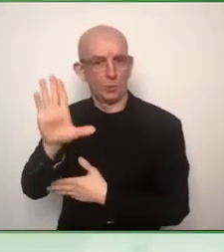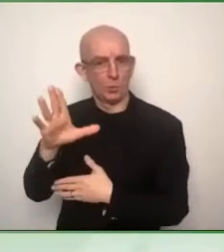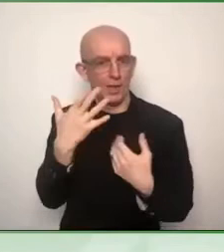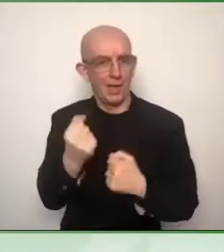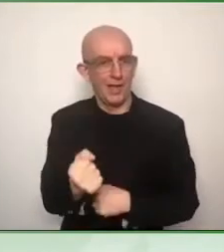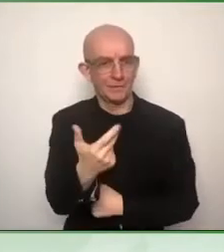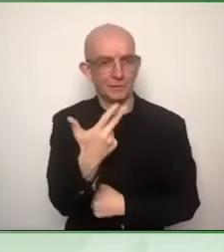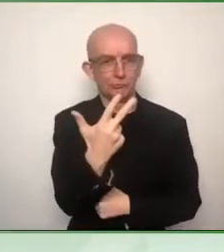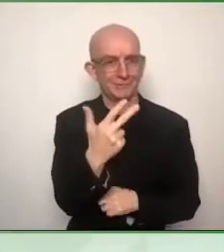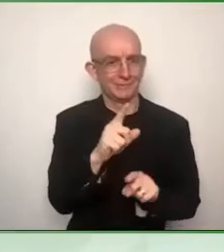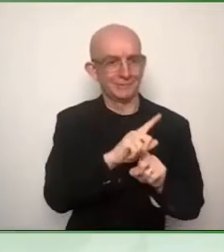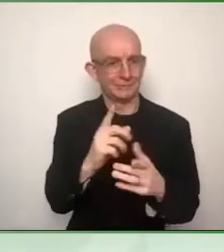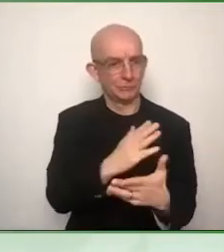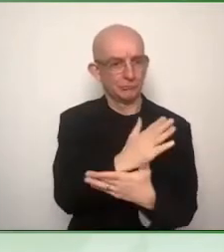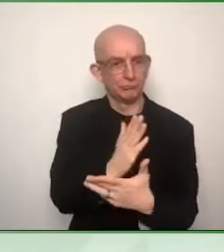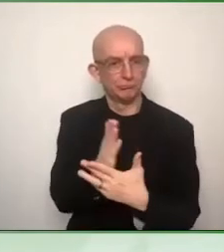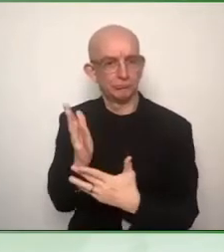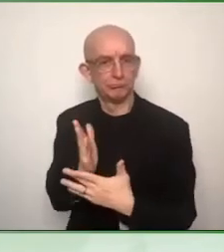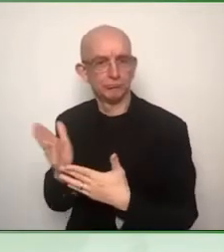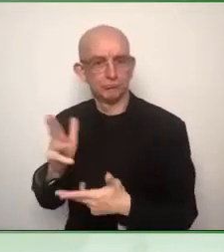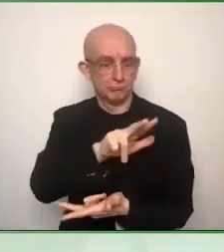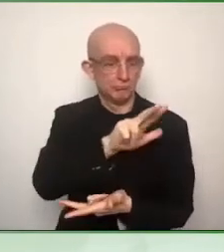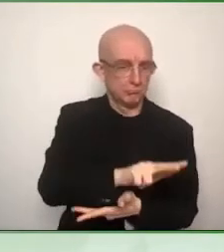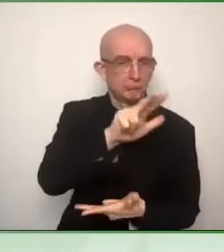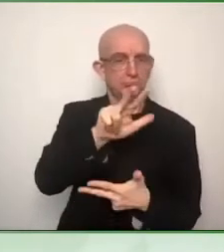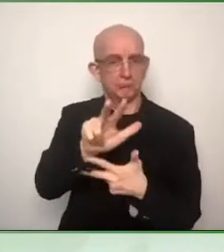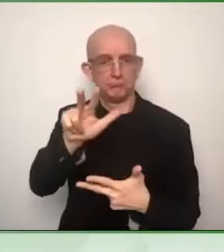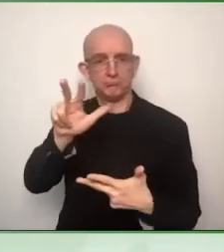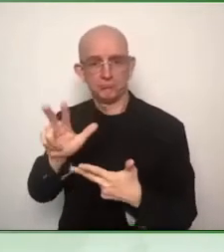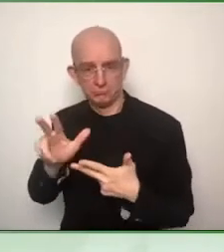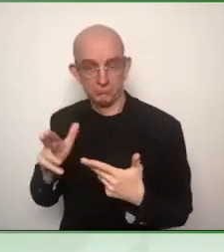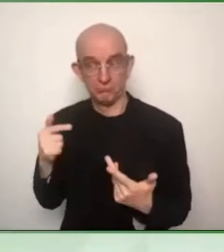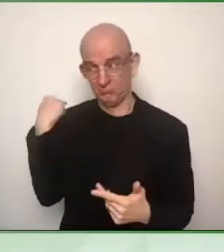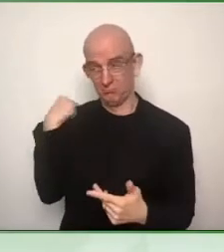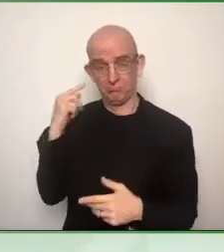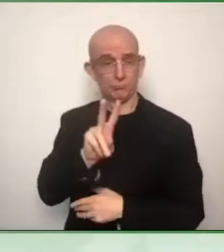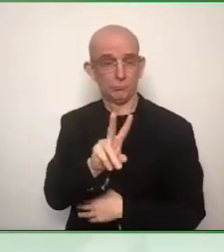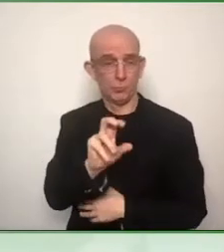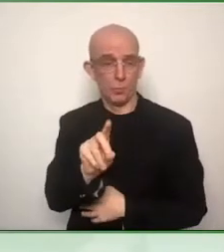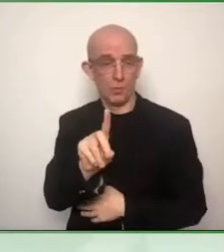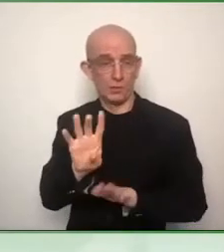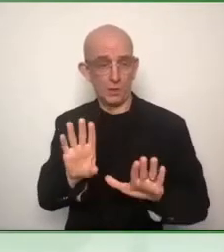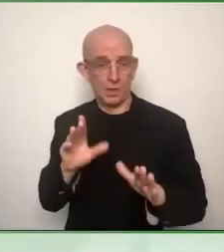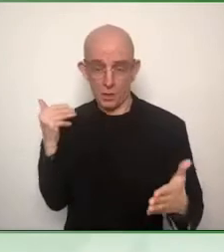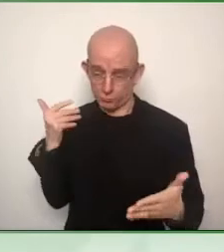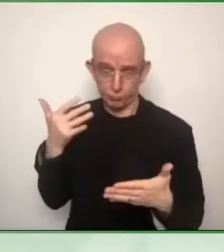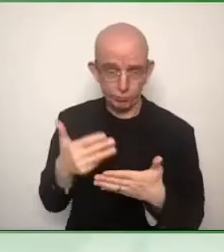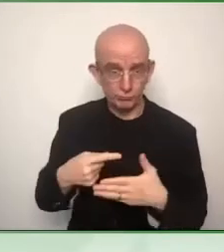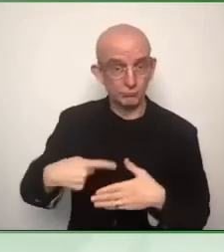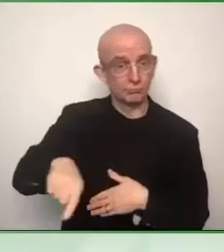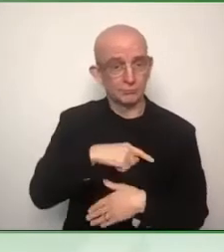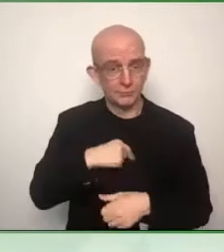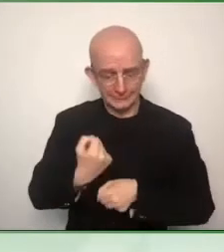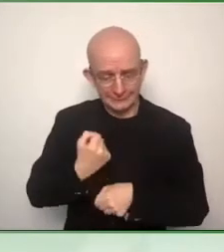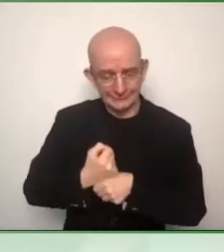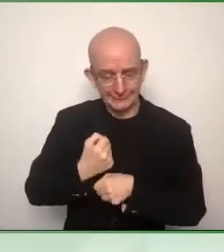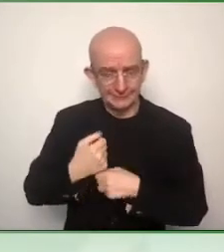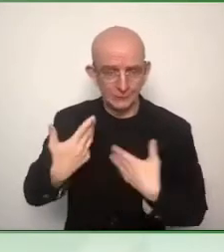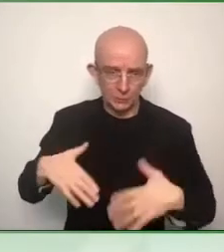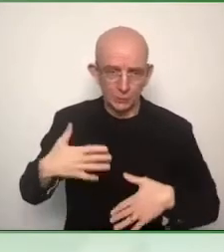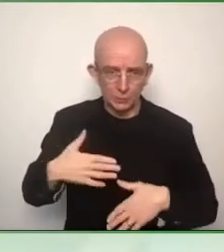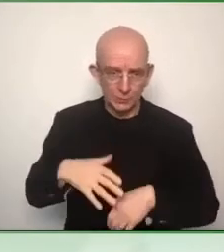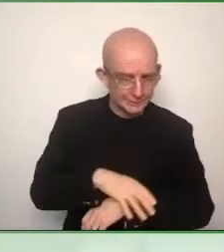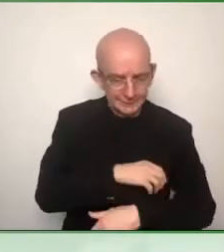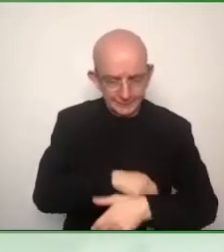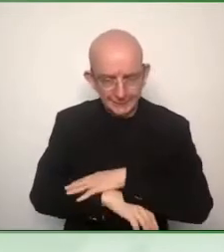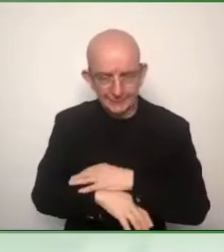together, first with the member states, in order to take that European legislation and transpose it